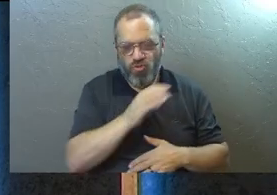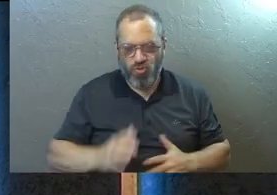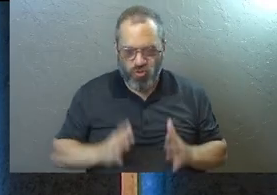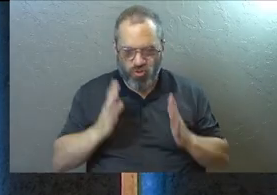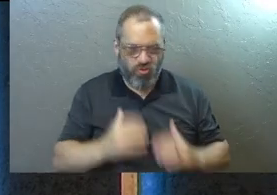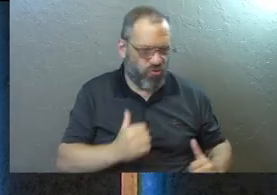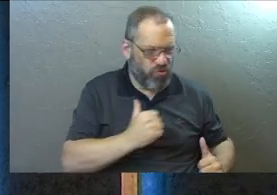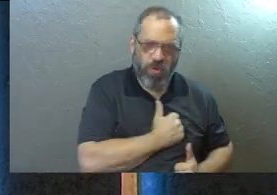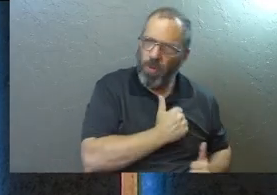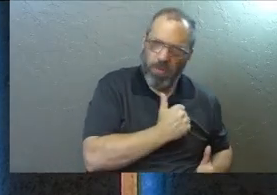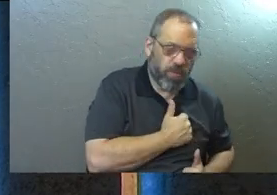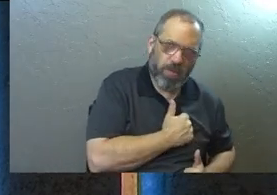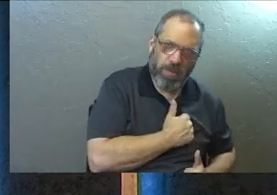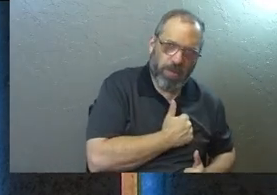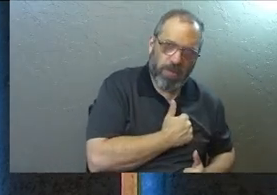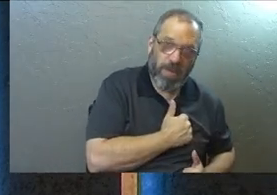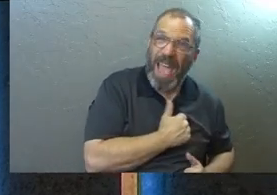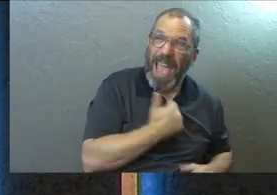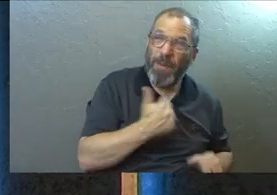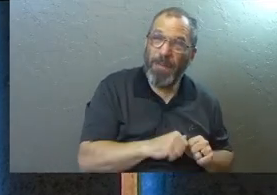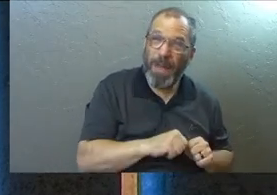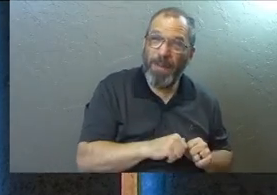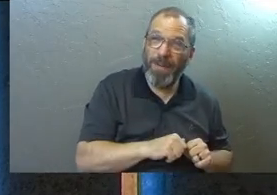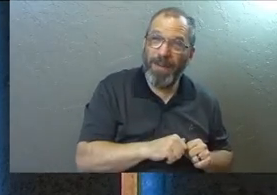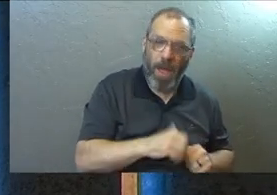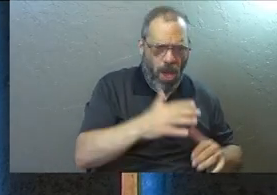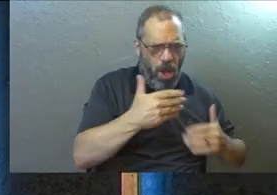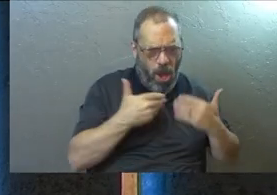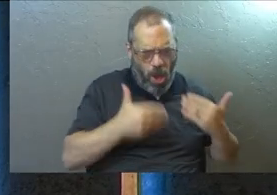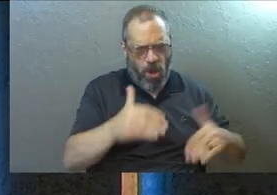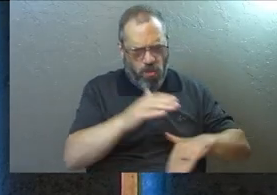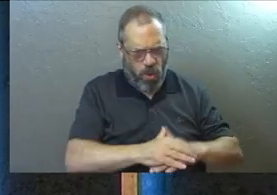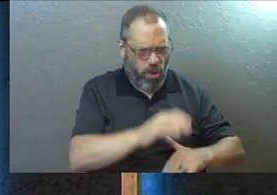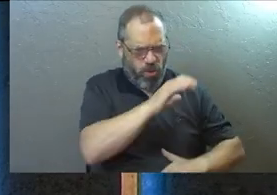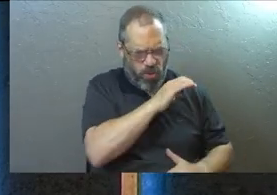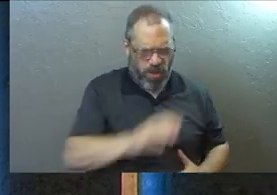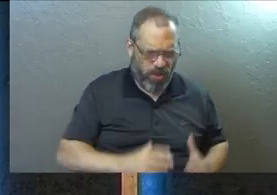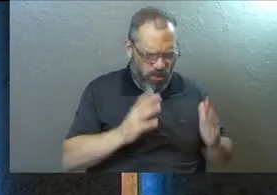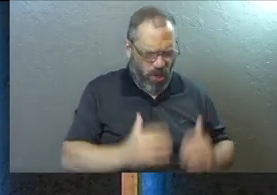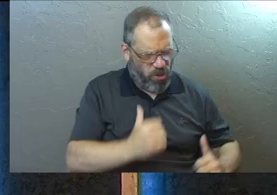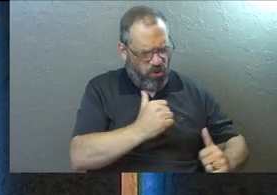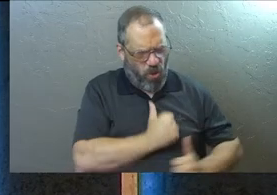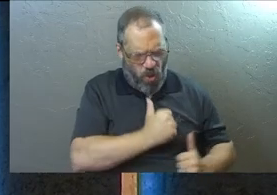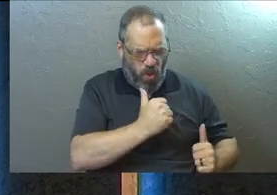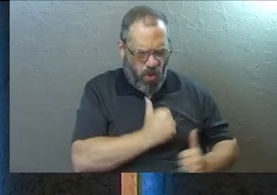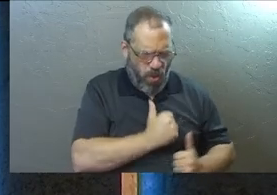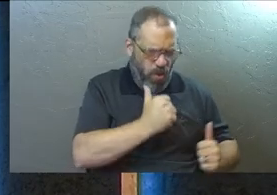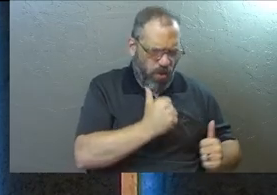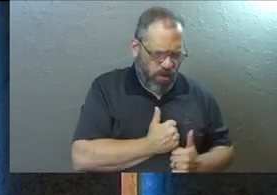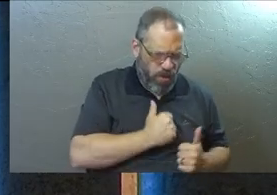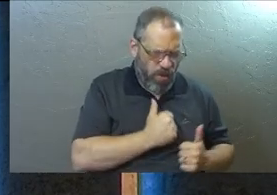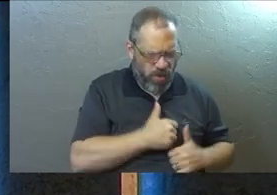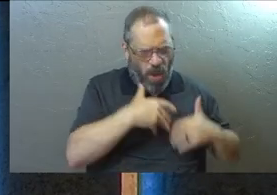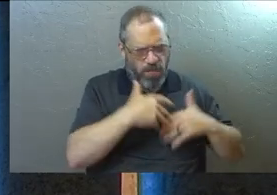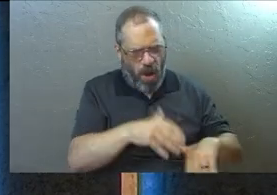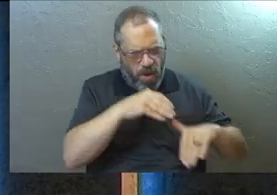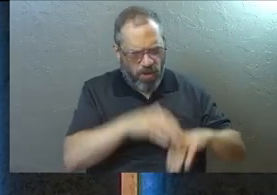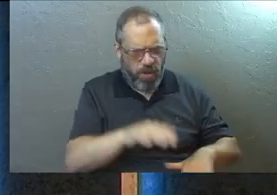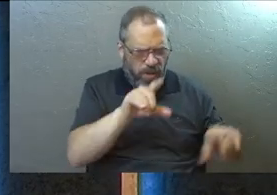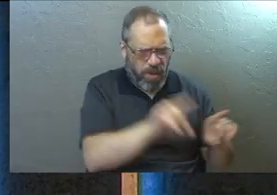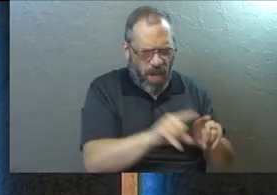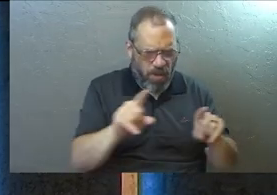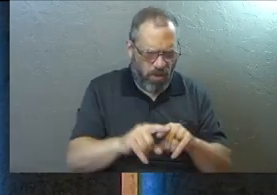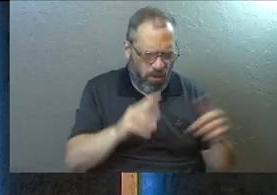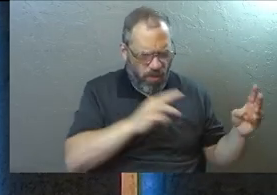soldiers. Anybody grew up singing that? Onward Christian soldiers? It's part of it. But it's not the main